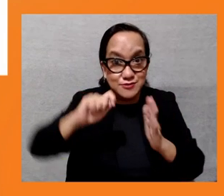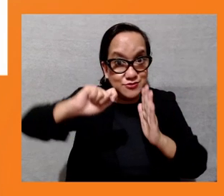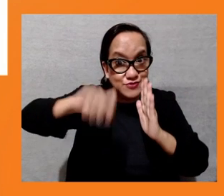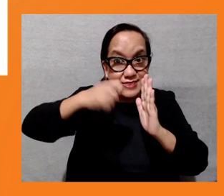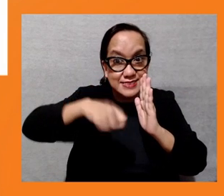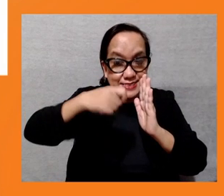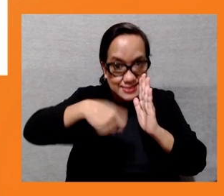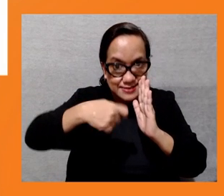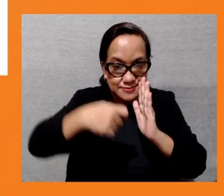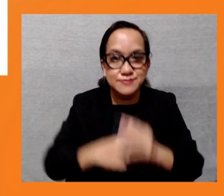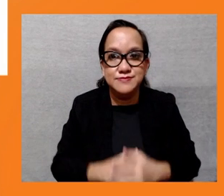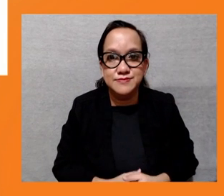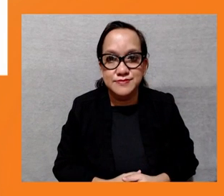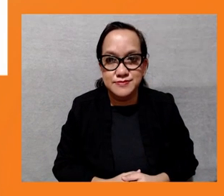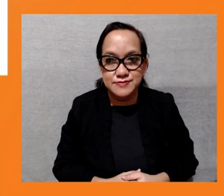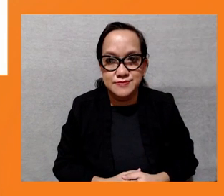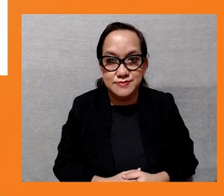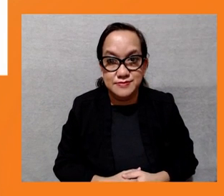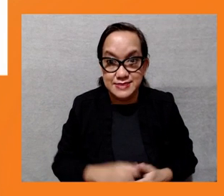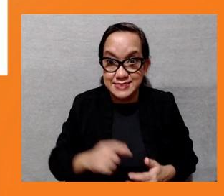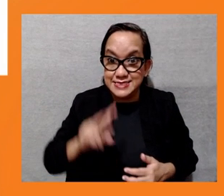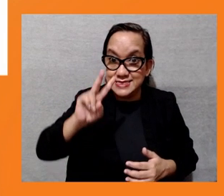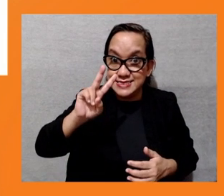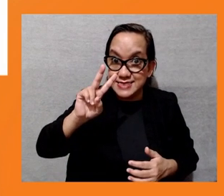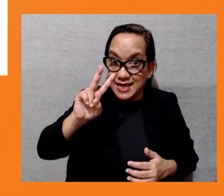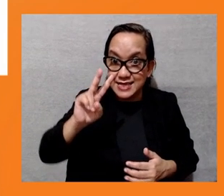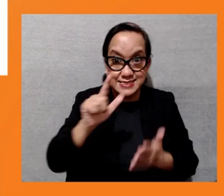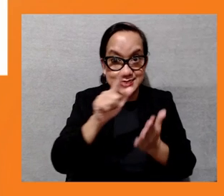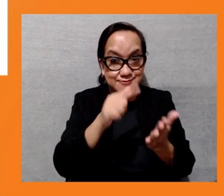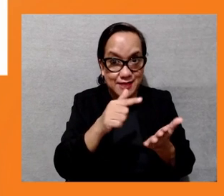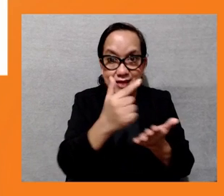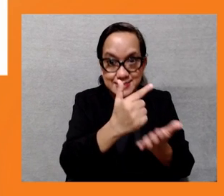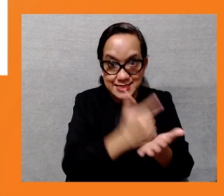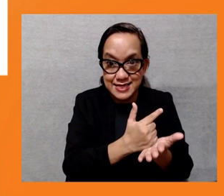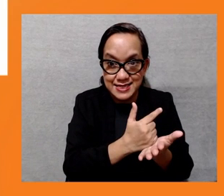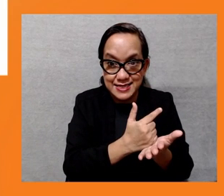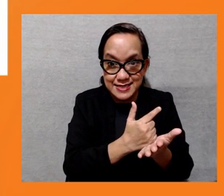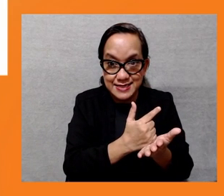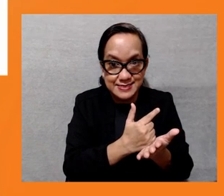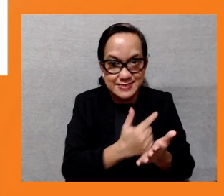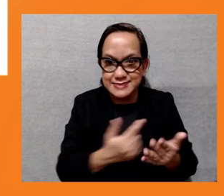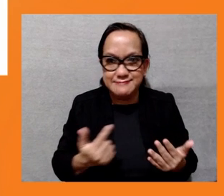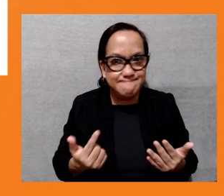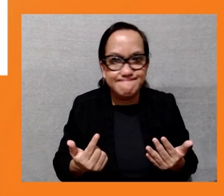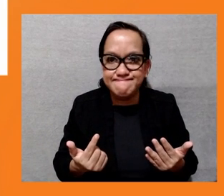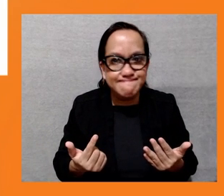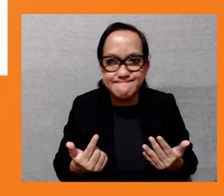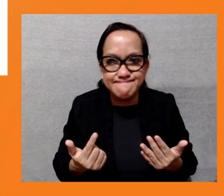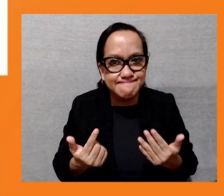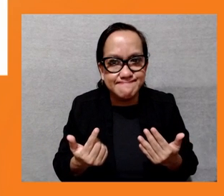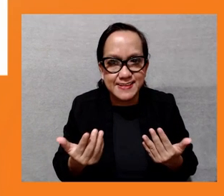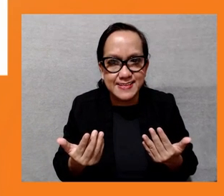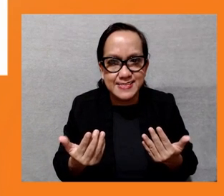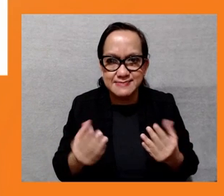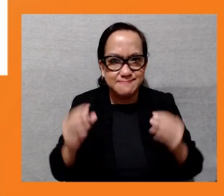The second issue I want to bring is the weak national regulations. Of course, we have identified this kind of issues for a